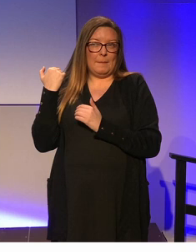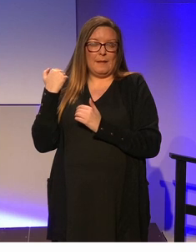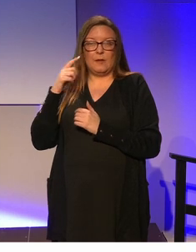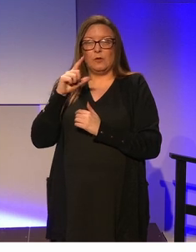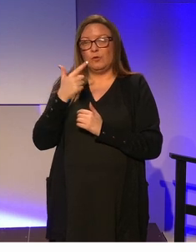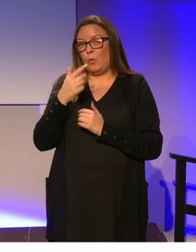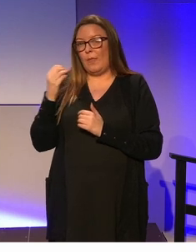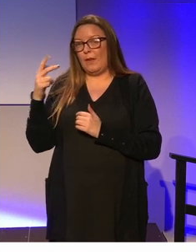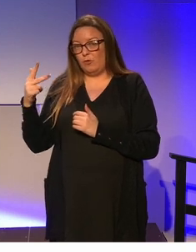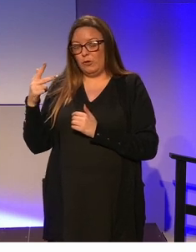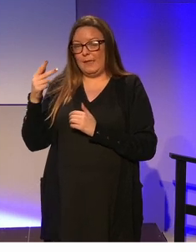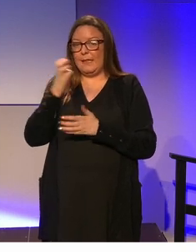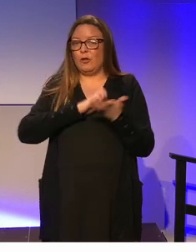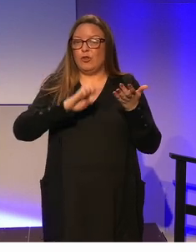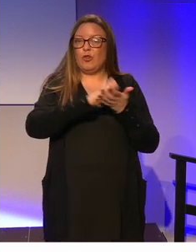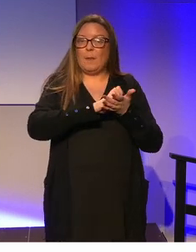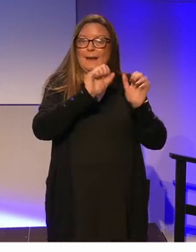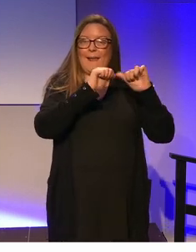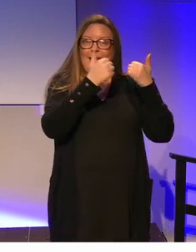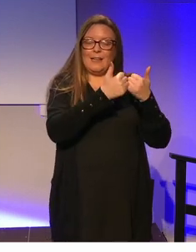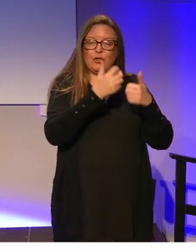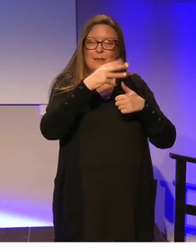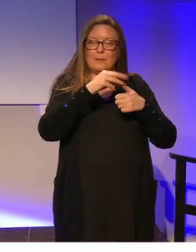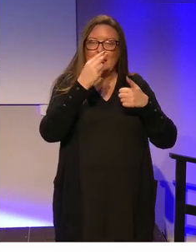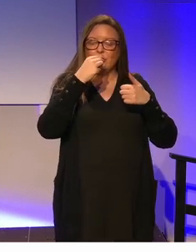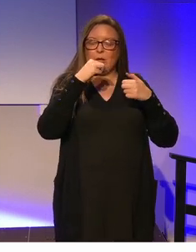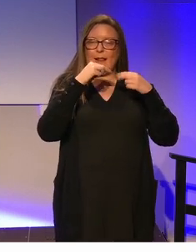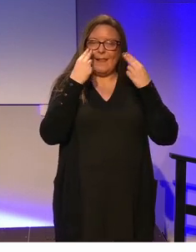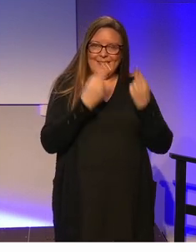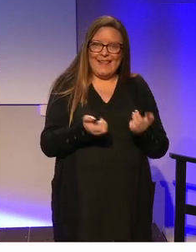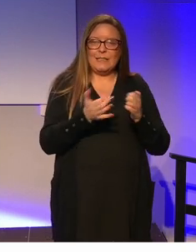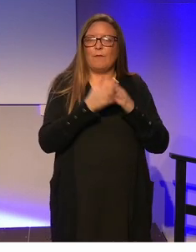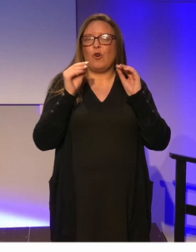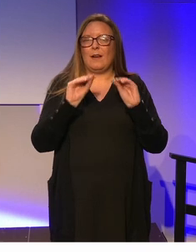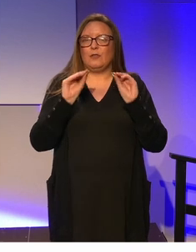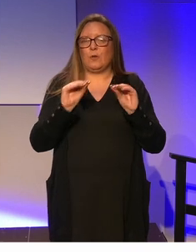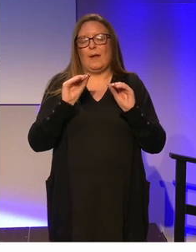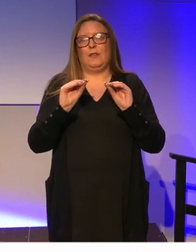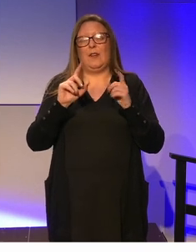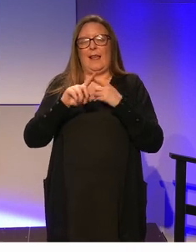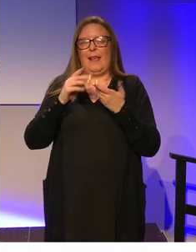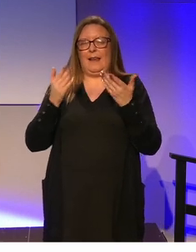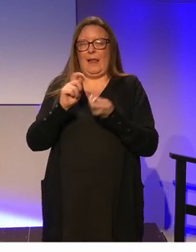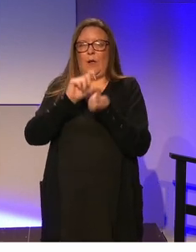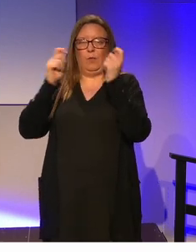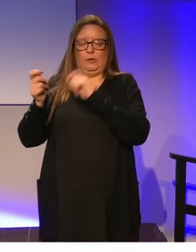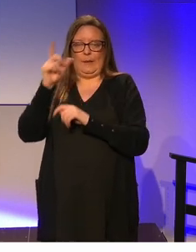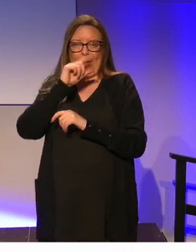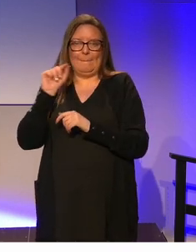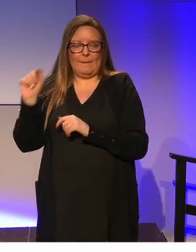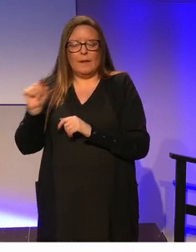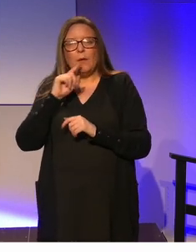the European Agency for Special Needs Education which is now the European Agency for Special Needs and Inclusive Education so